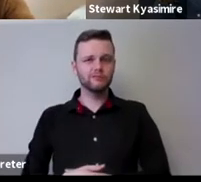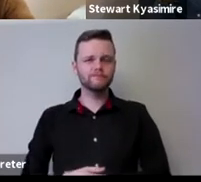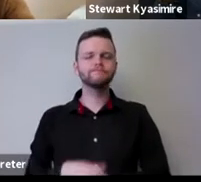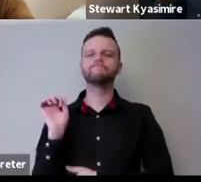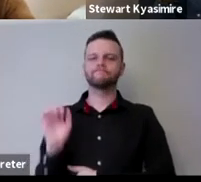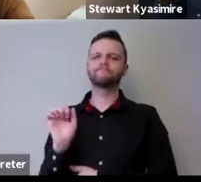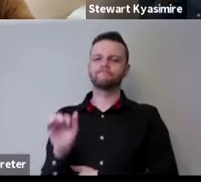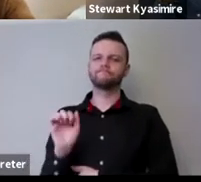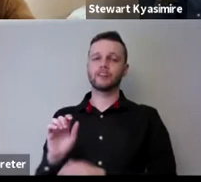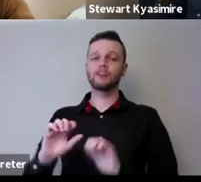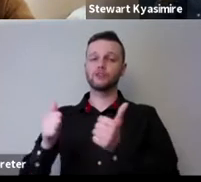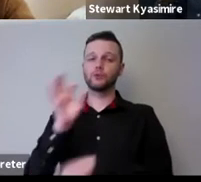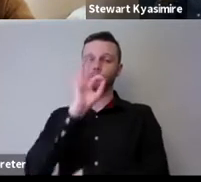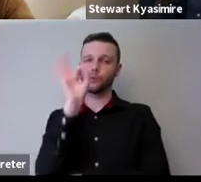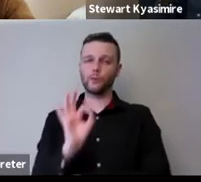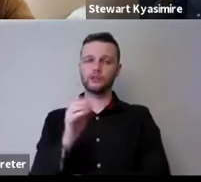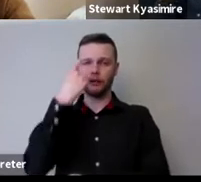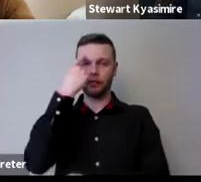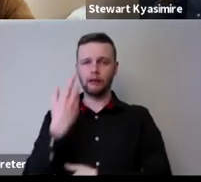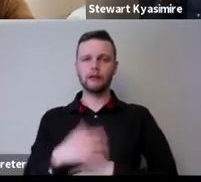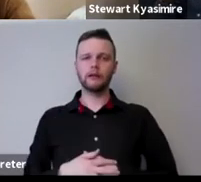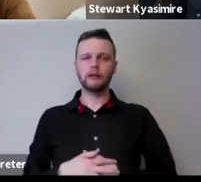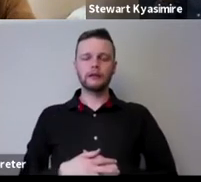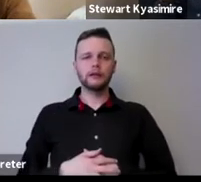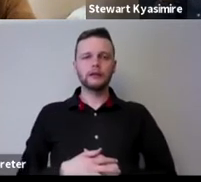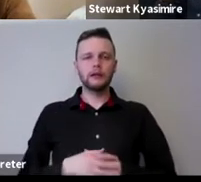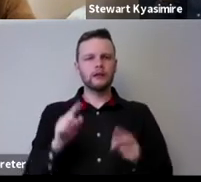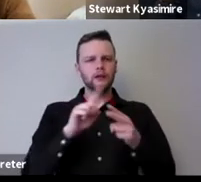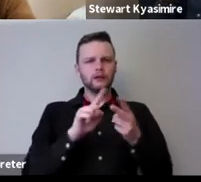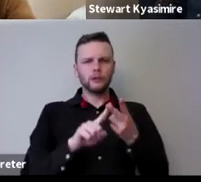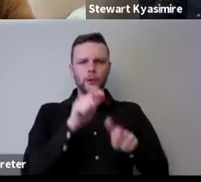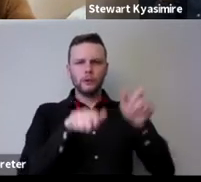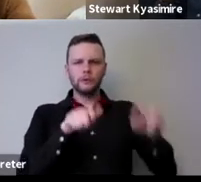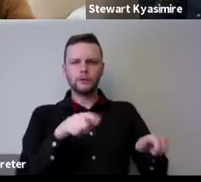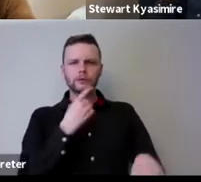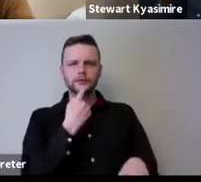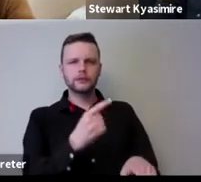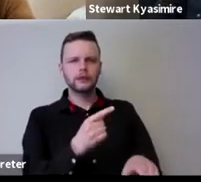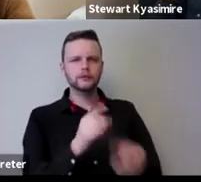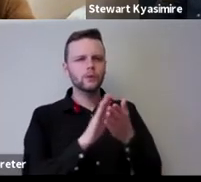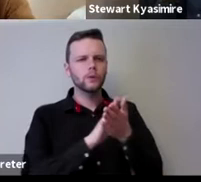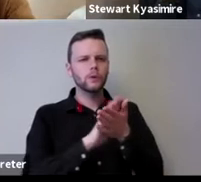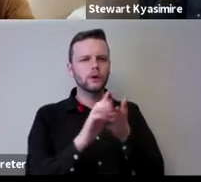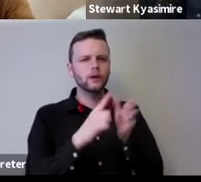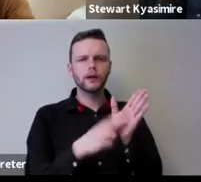so that's a very good question i think i've got two two two of our panelists wanting to come in so hannah and then gi